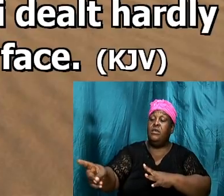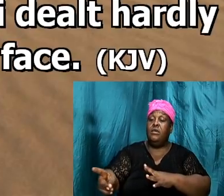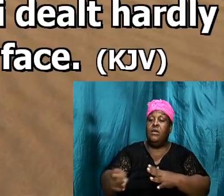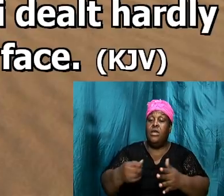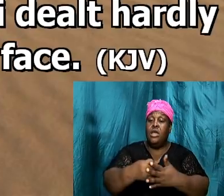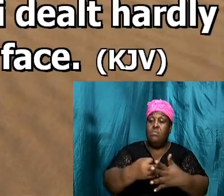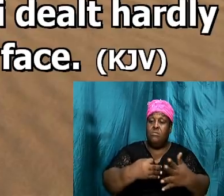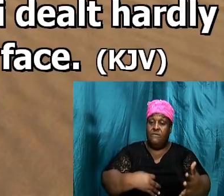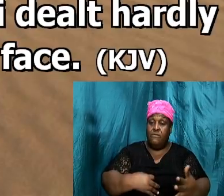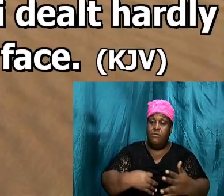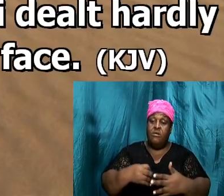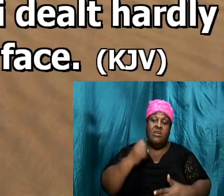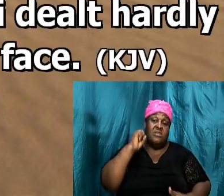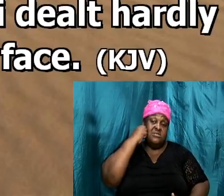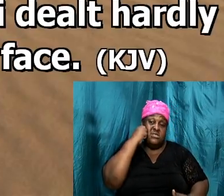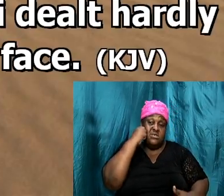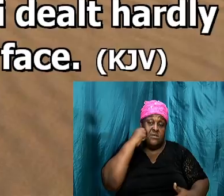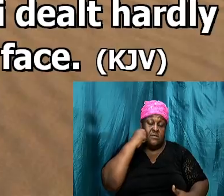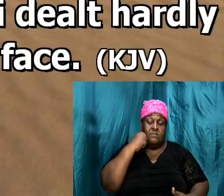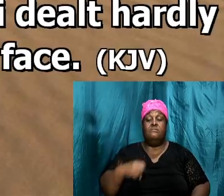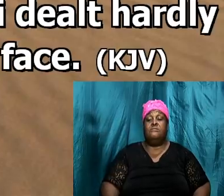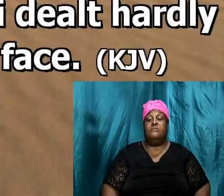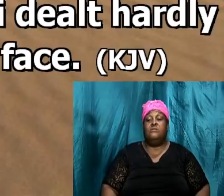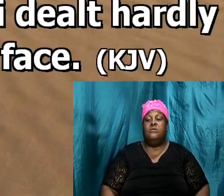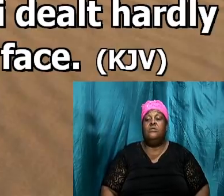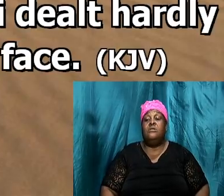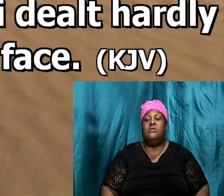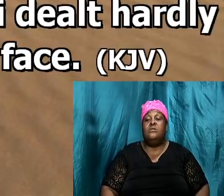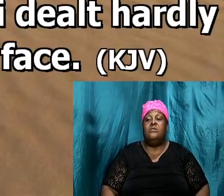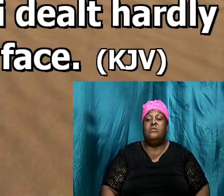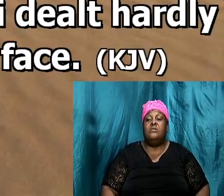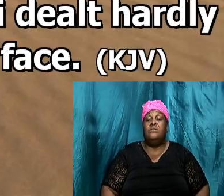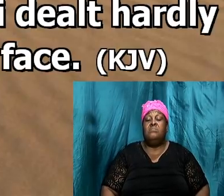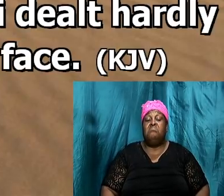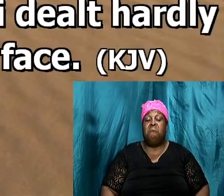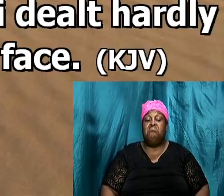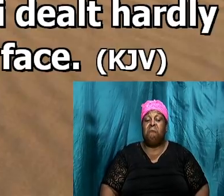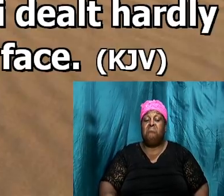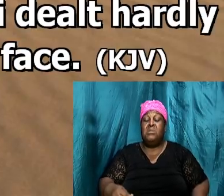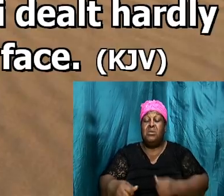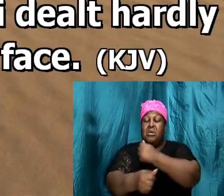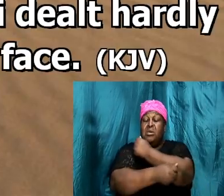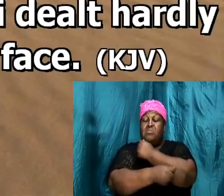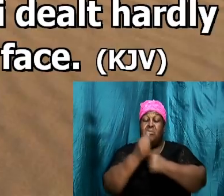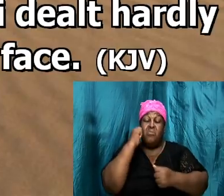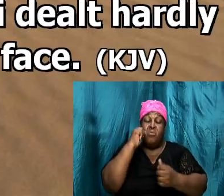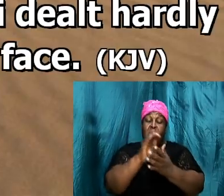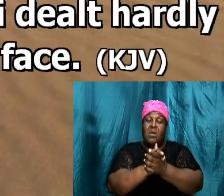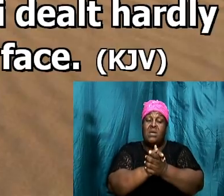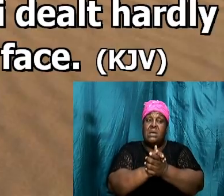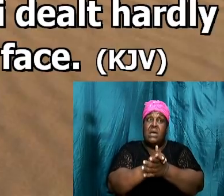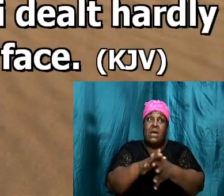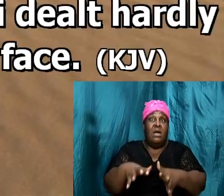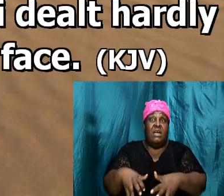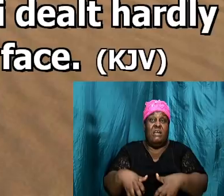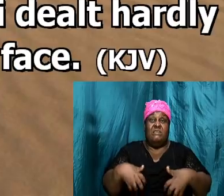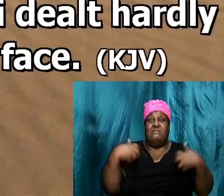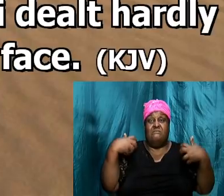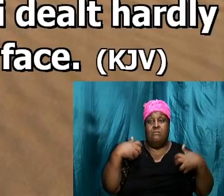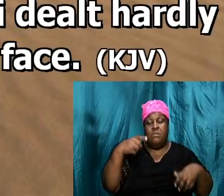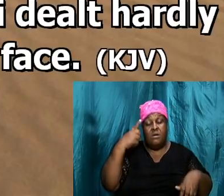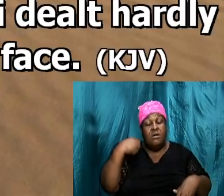Sarah was so angry because of what was happening because of what this maid was doing